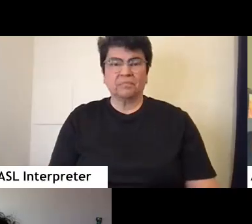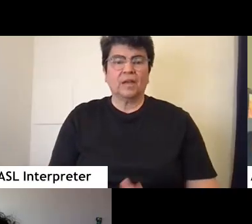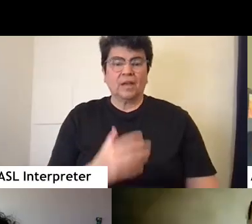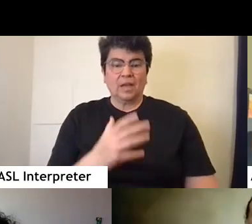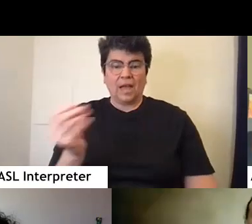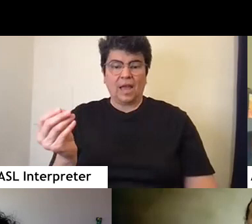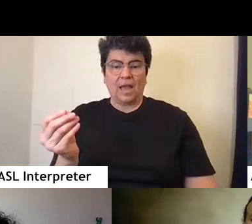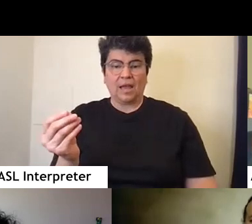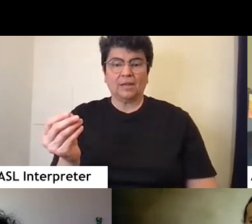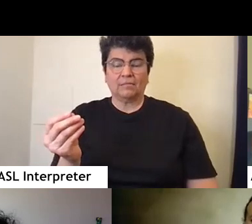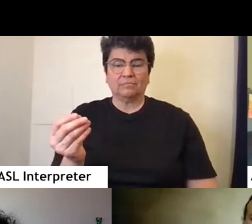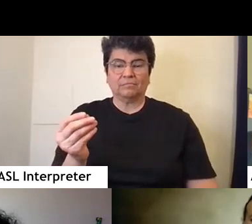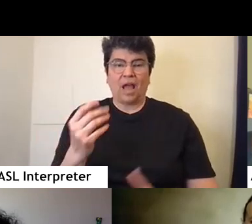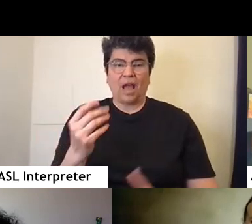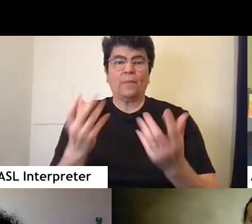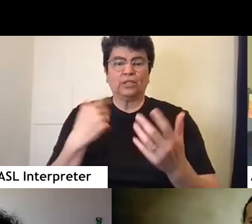And kind